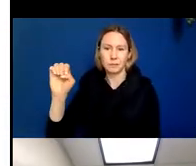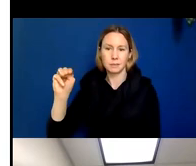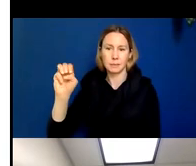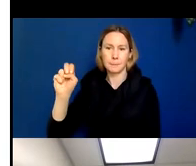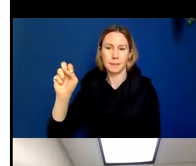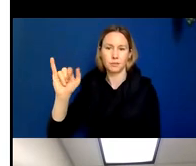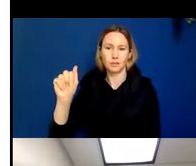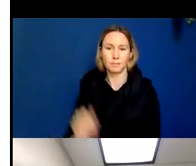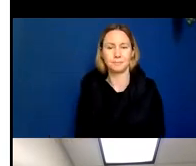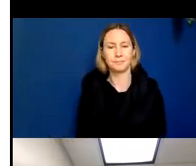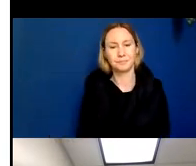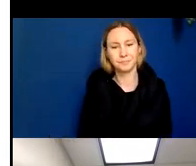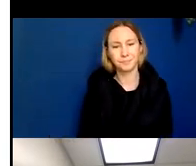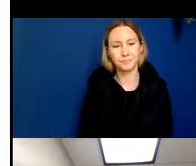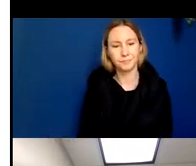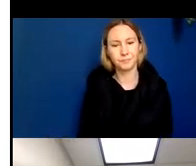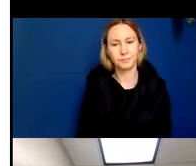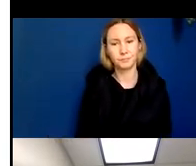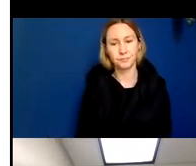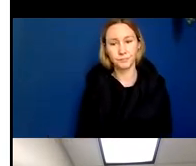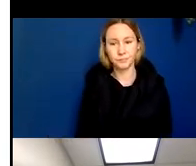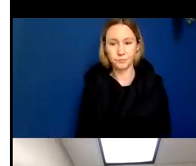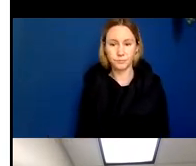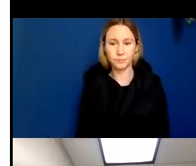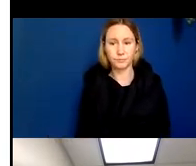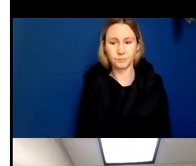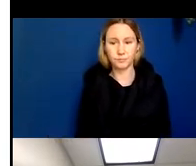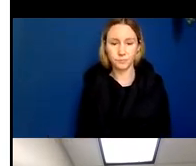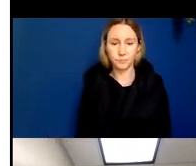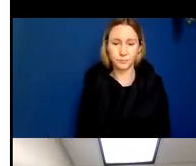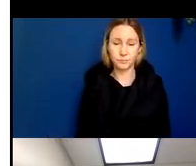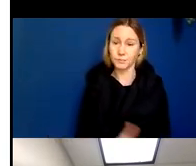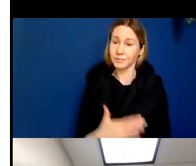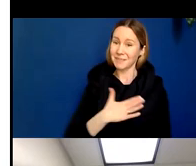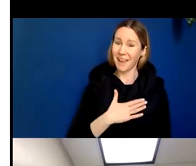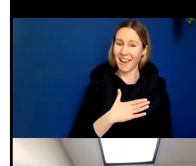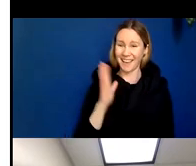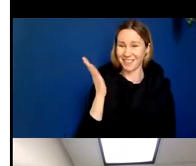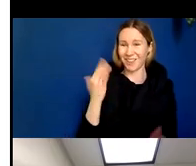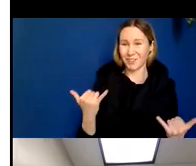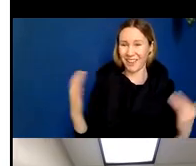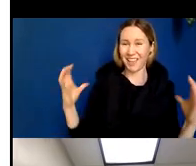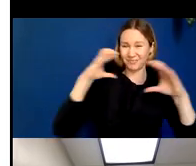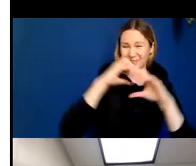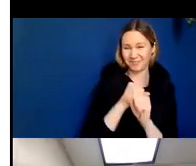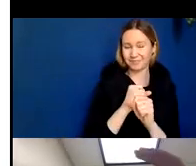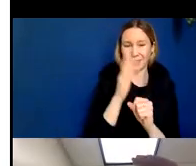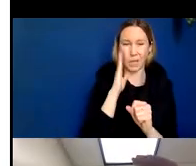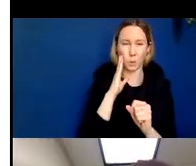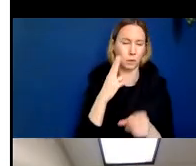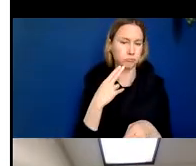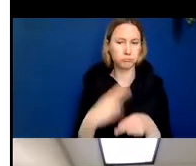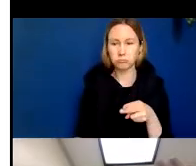Okay, to finish, to start finishing my portion of today's talks, I just want to run you through,